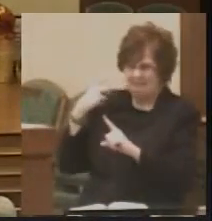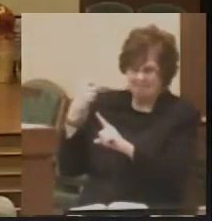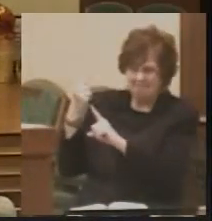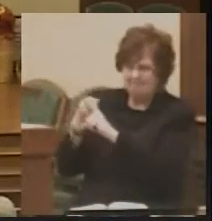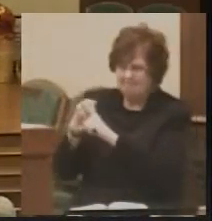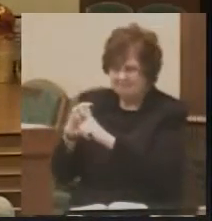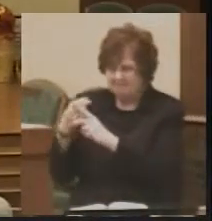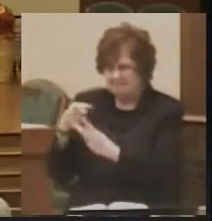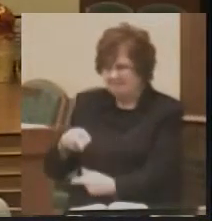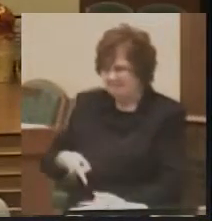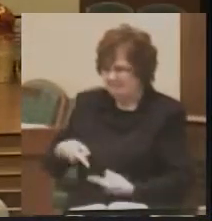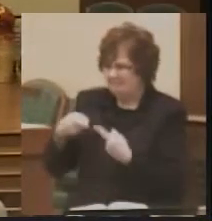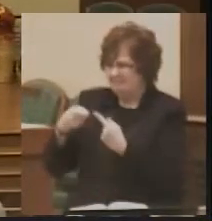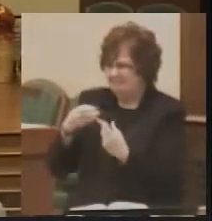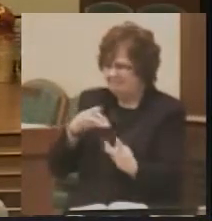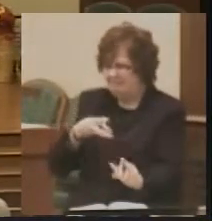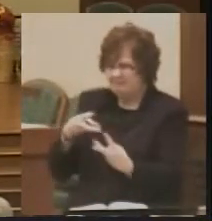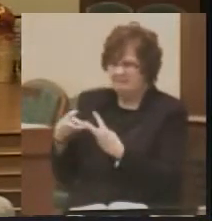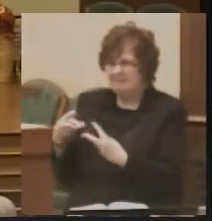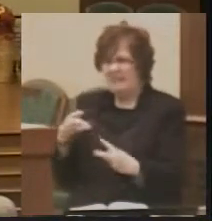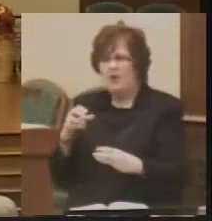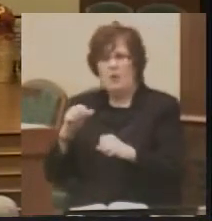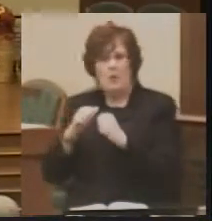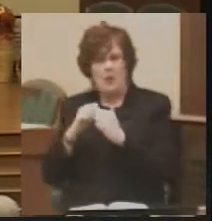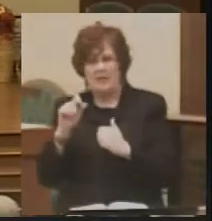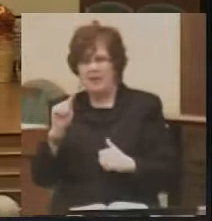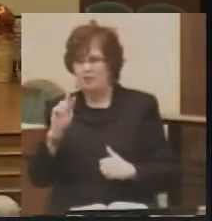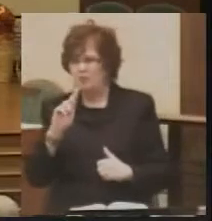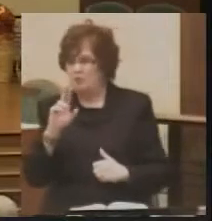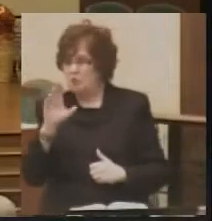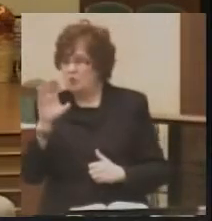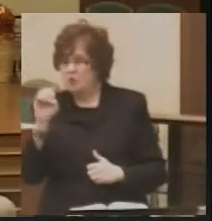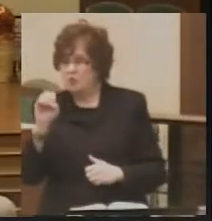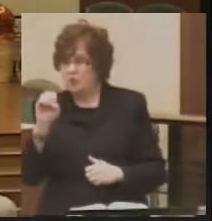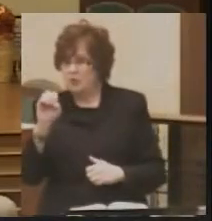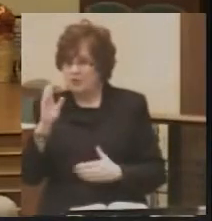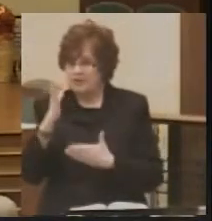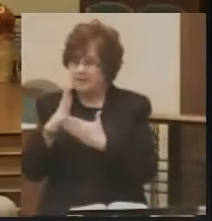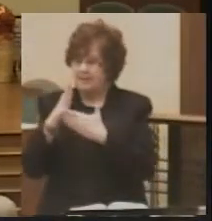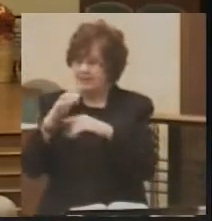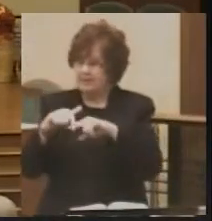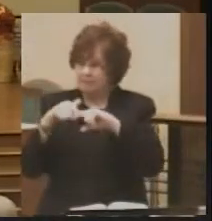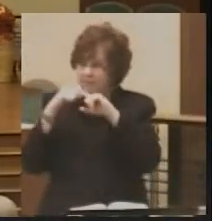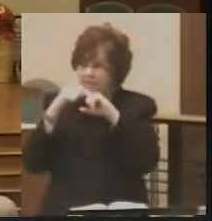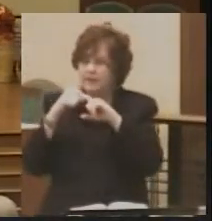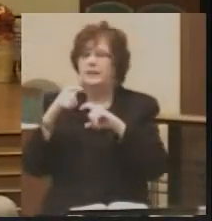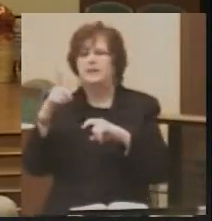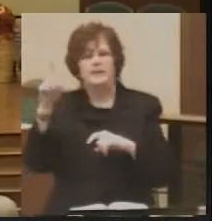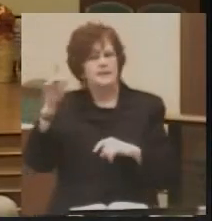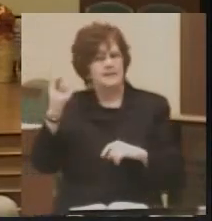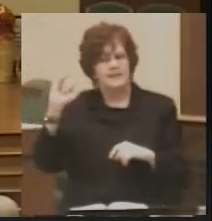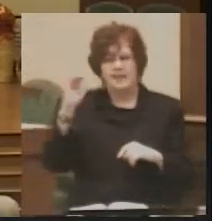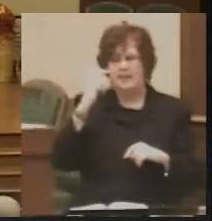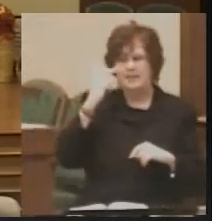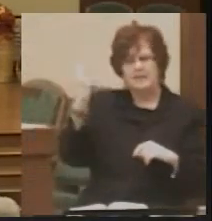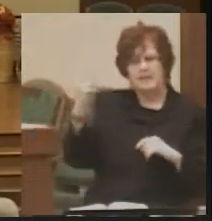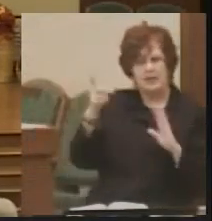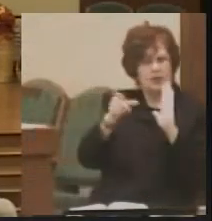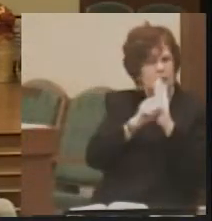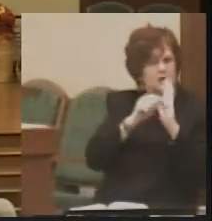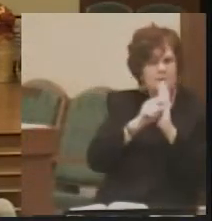a truce, that news has stayed at the top of the agenda for our newscasters and newspapers.